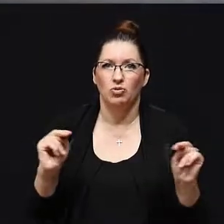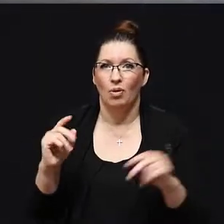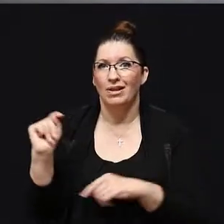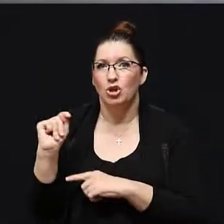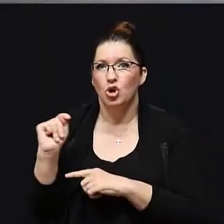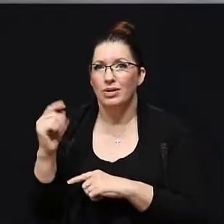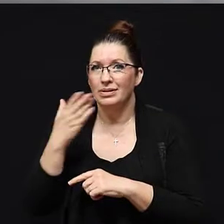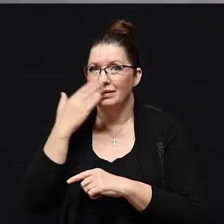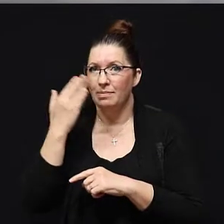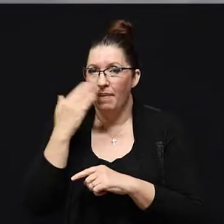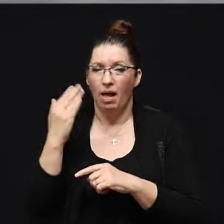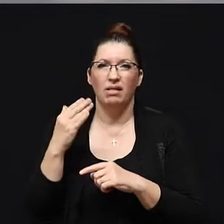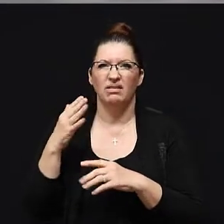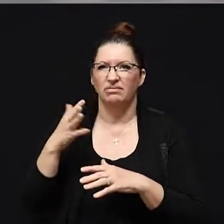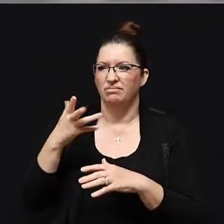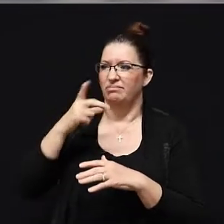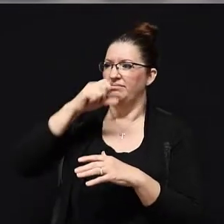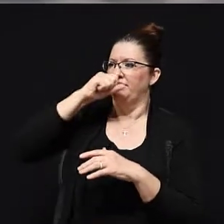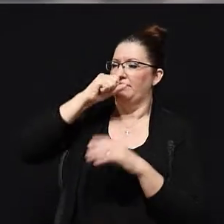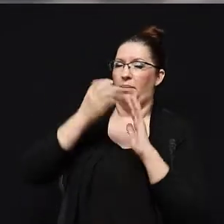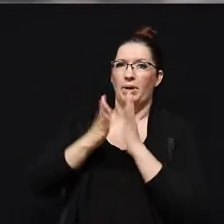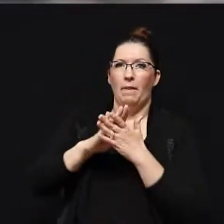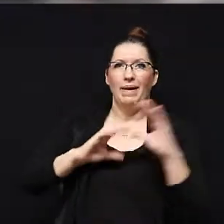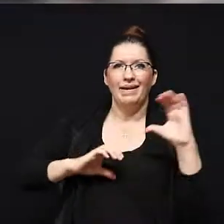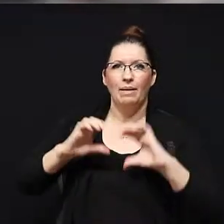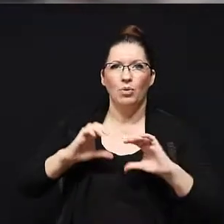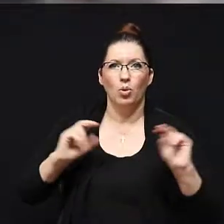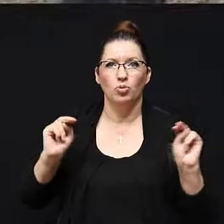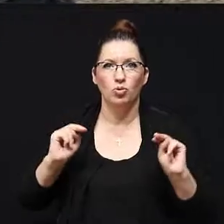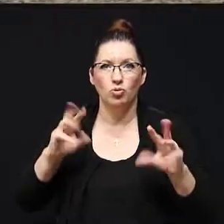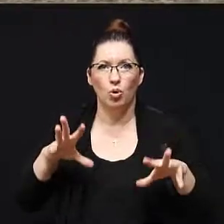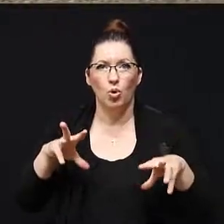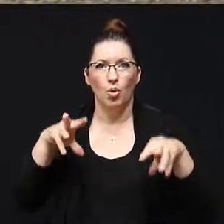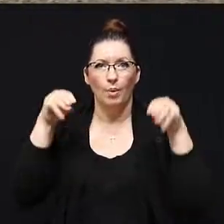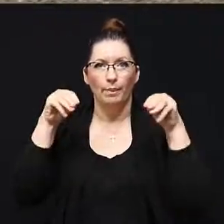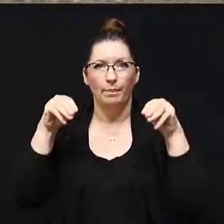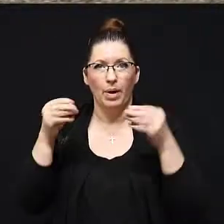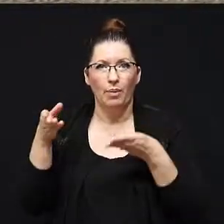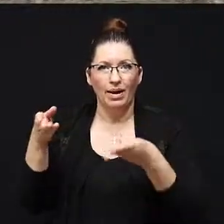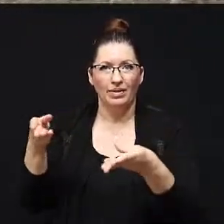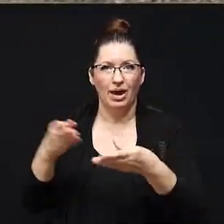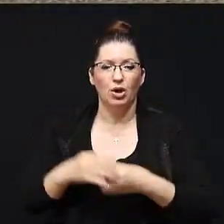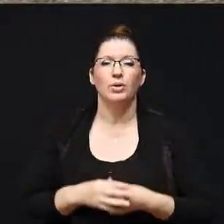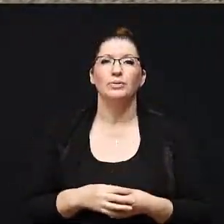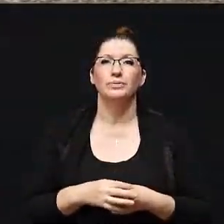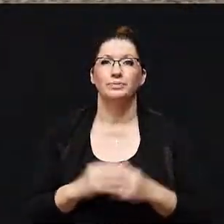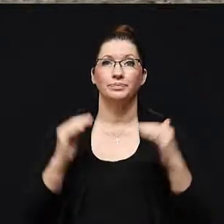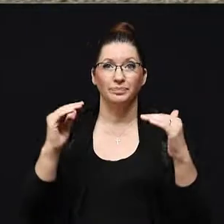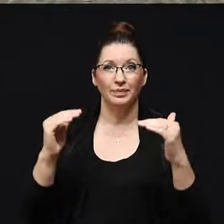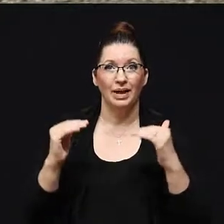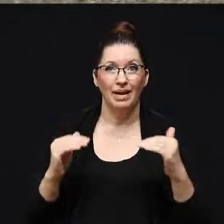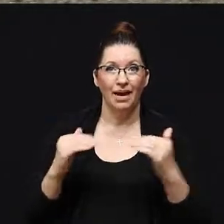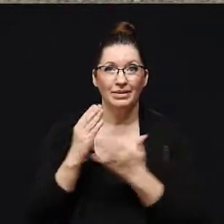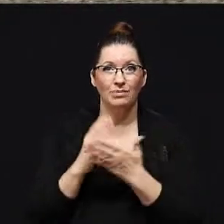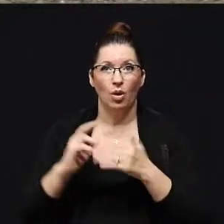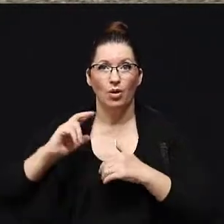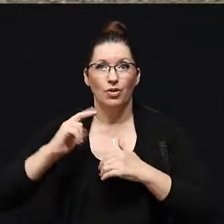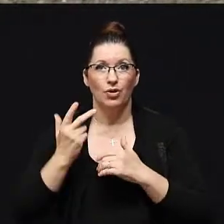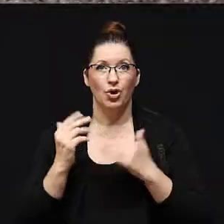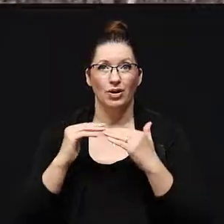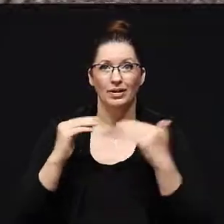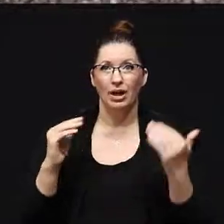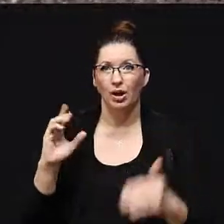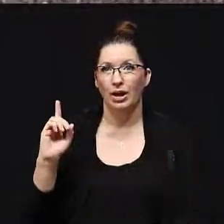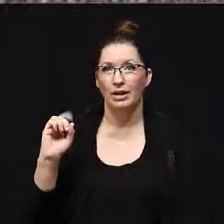comes in contact with it is going to be neutralized and absorbed right there. Next comes the third layer, which is